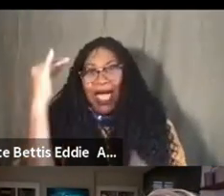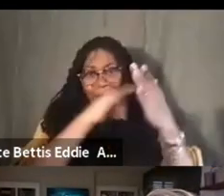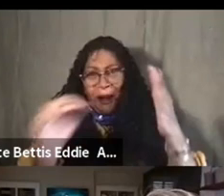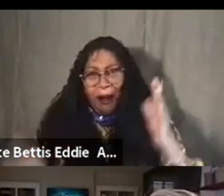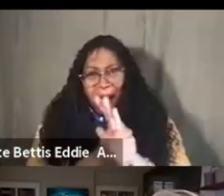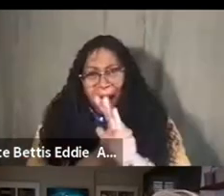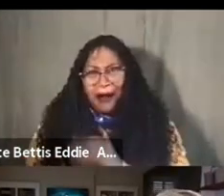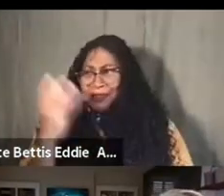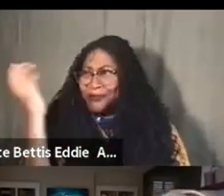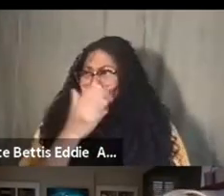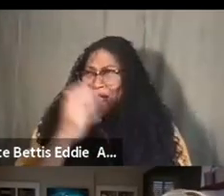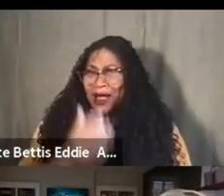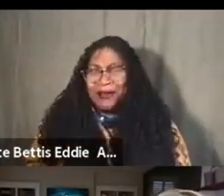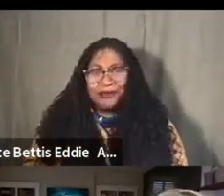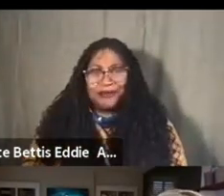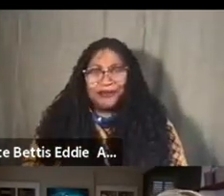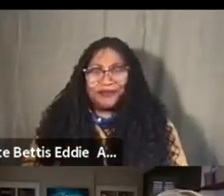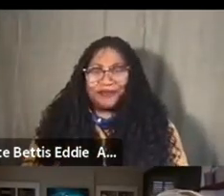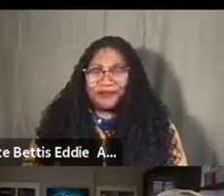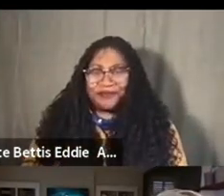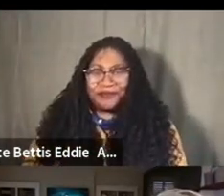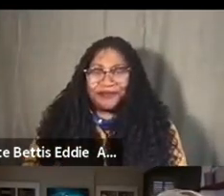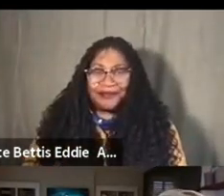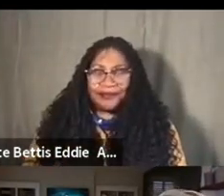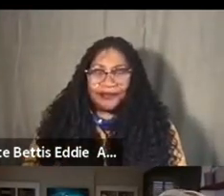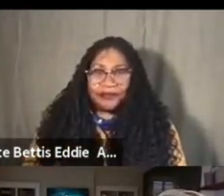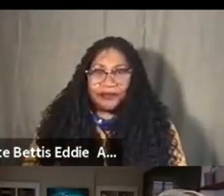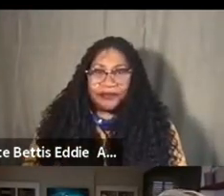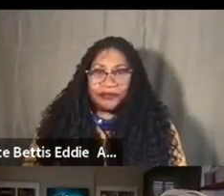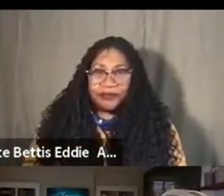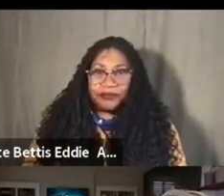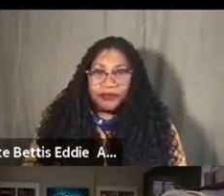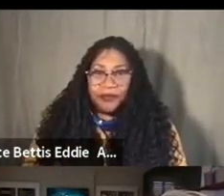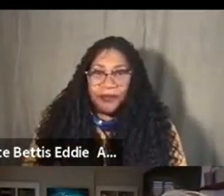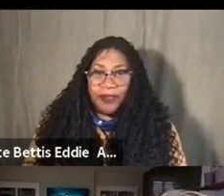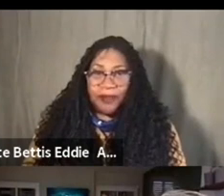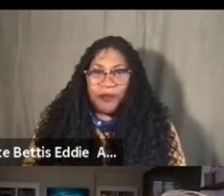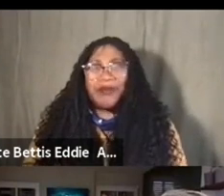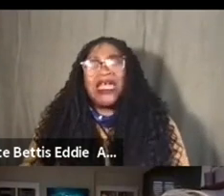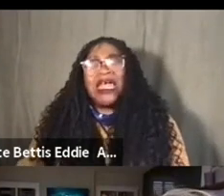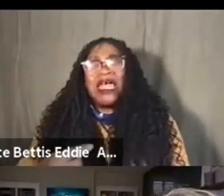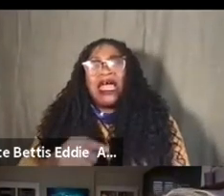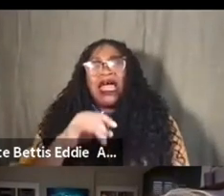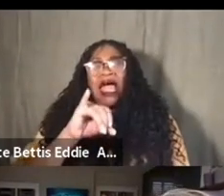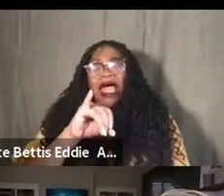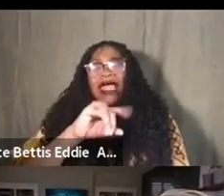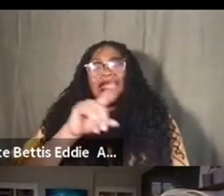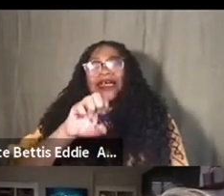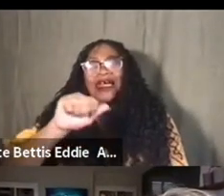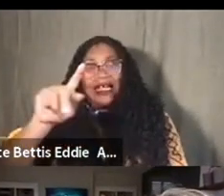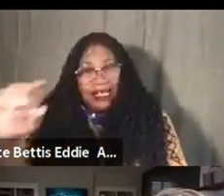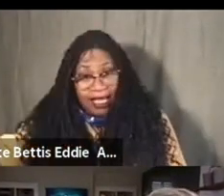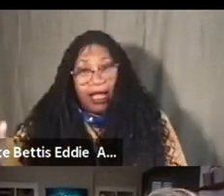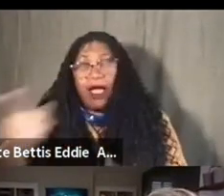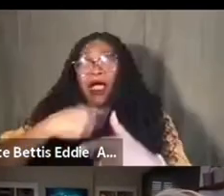said, Autumn, please, please join